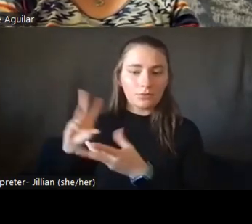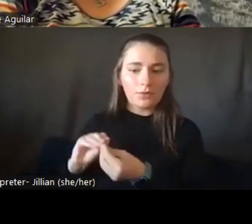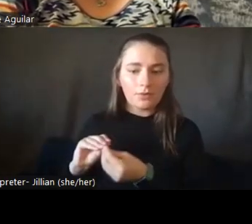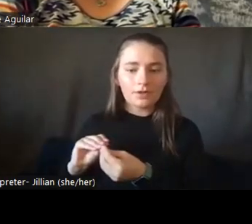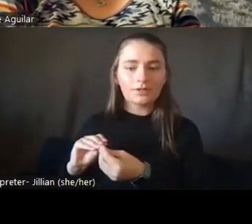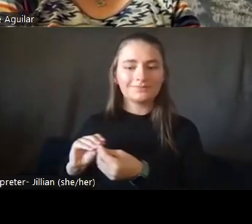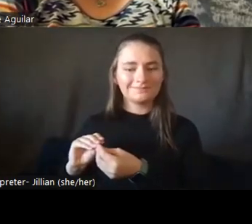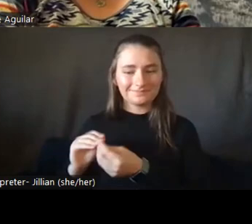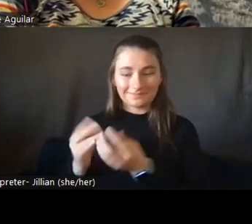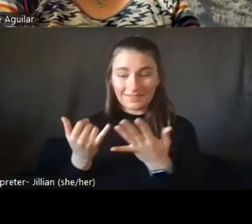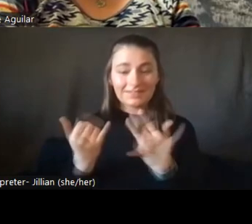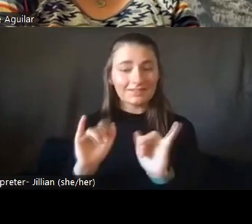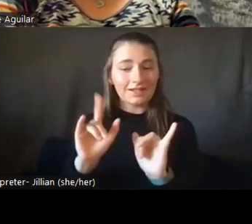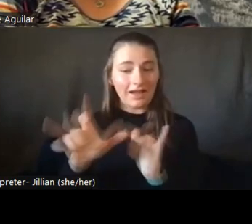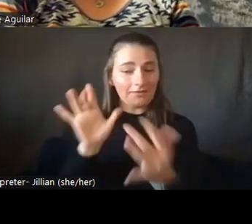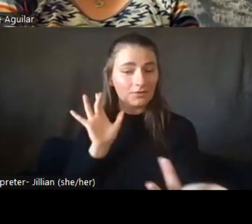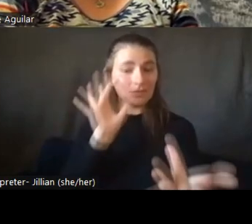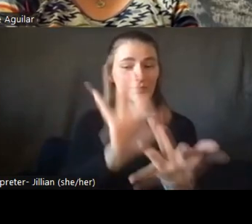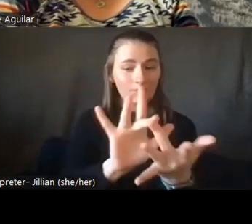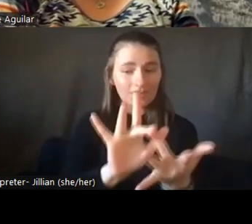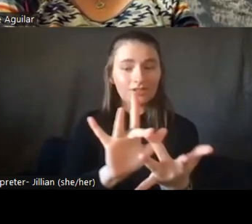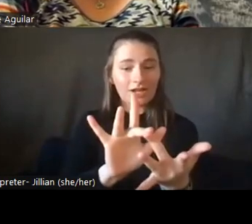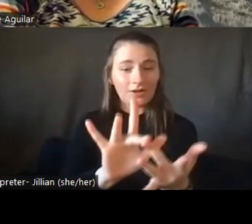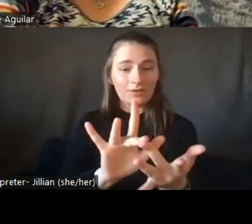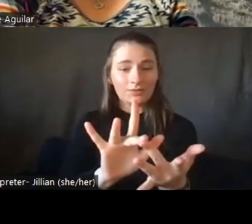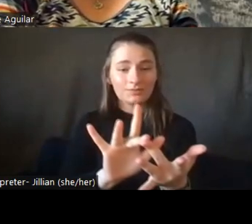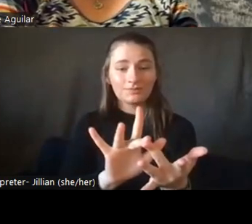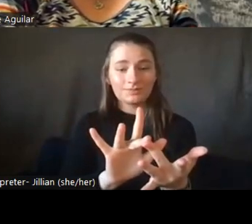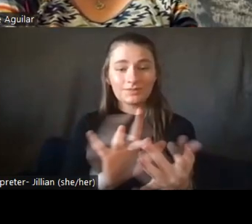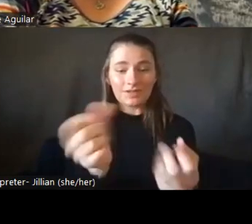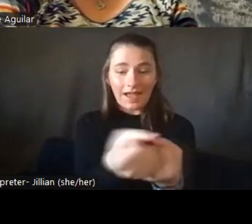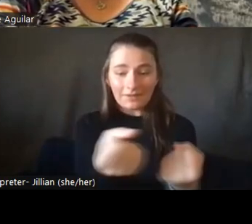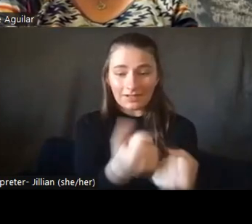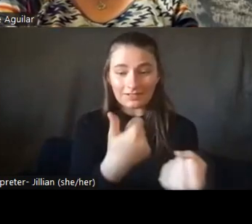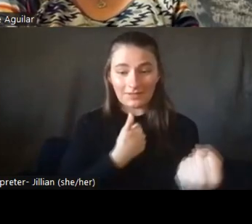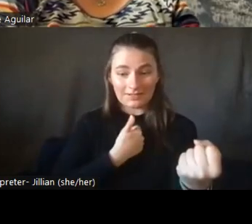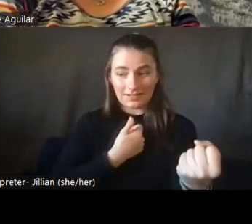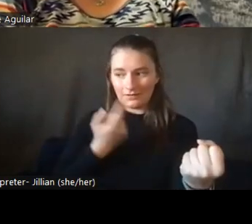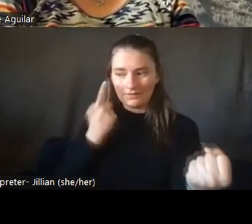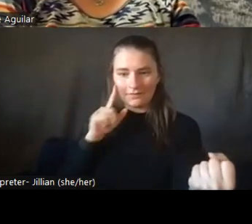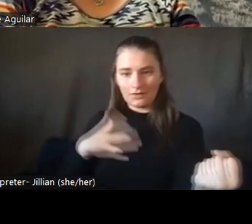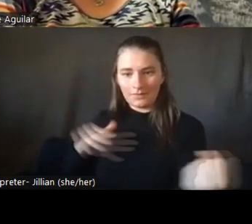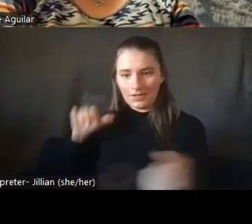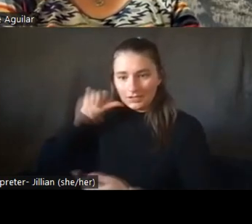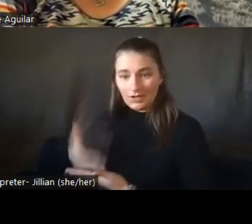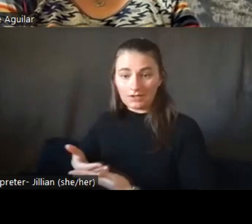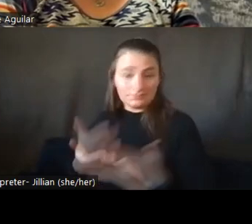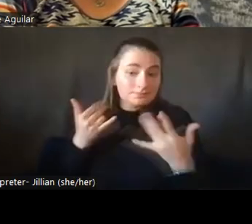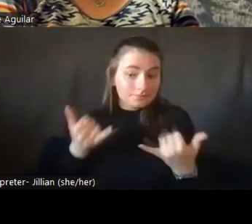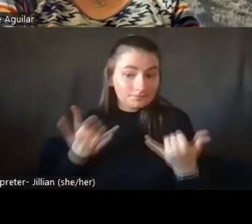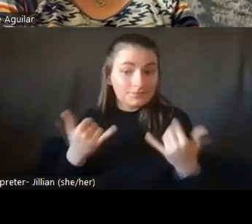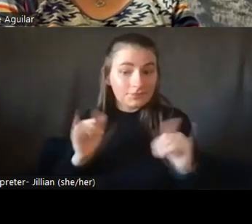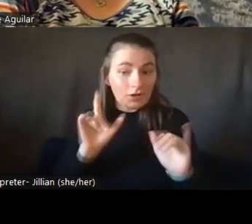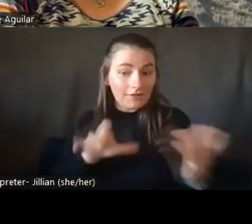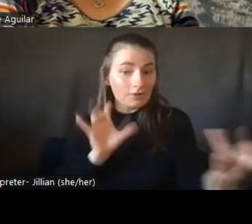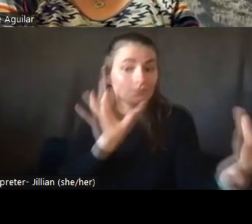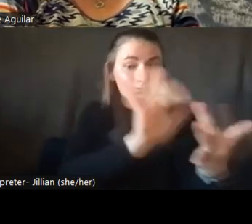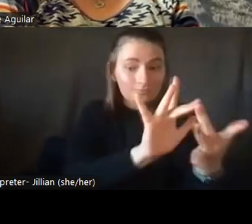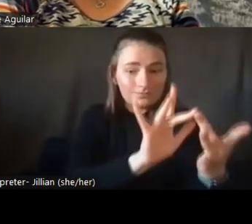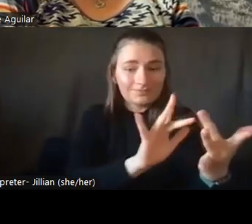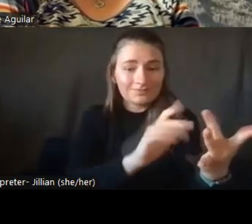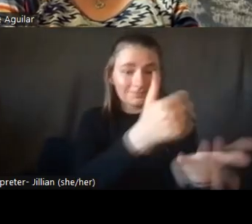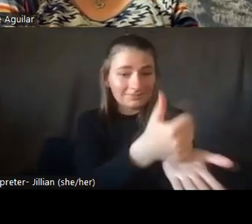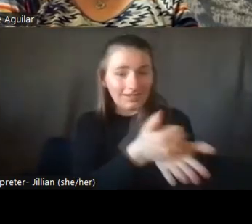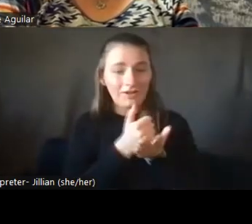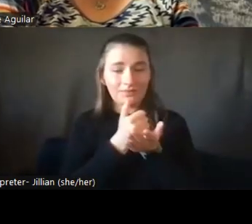I still have to reach out to an advocate myself for things for my daughter, even now. I have to get someone to help me fill out